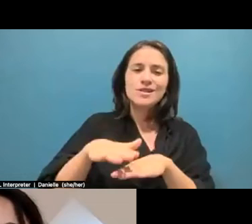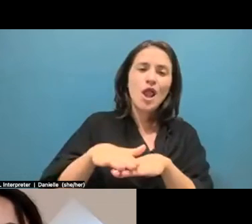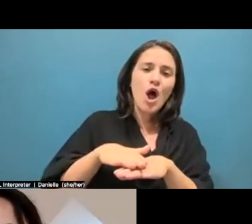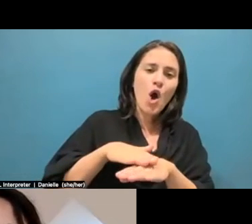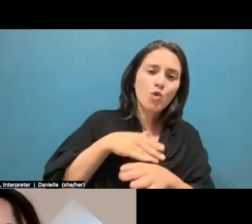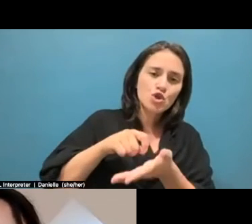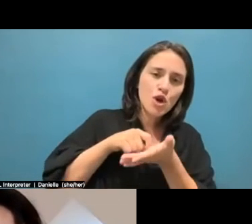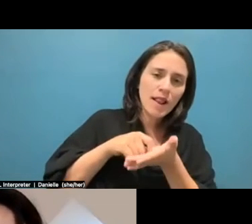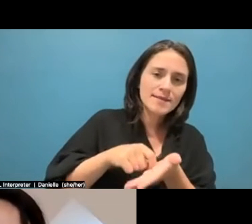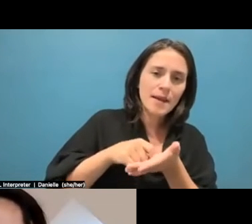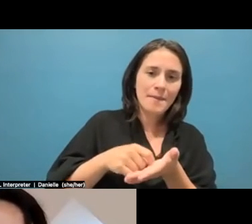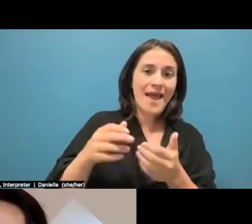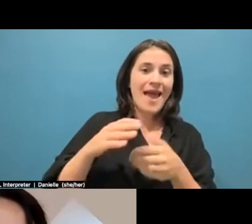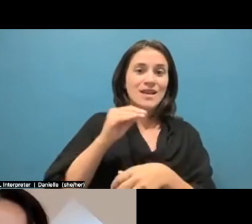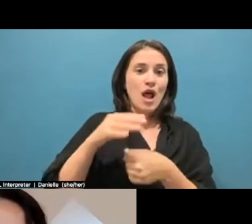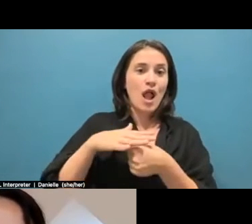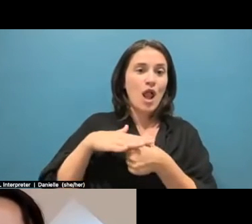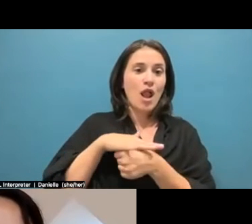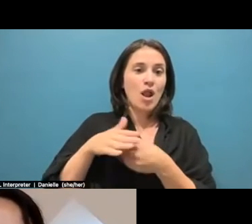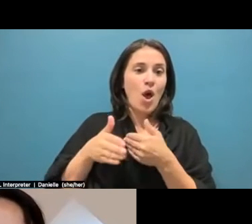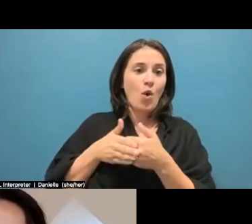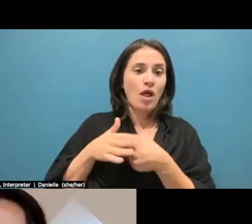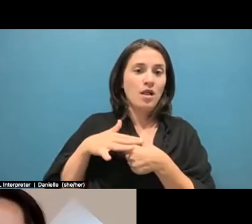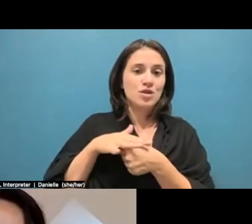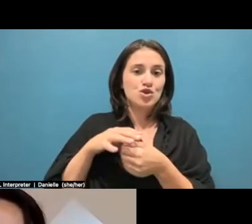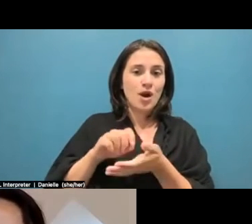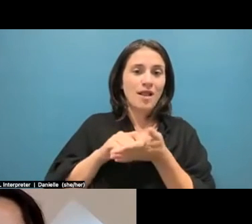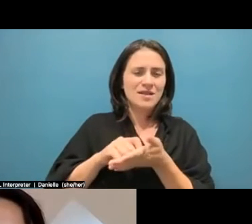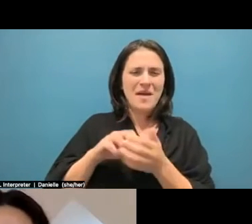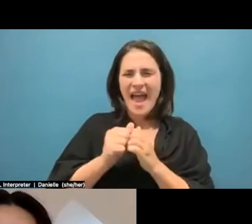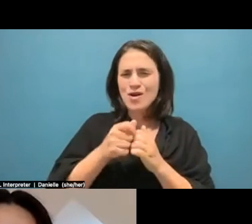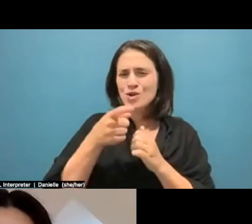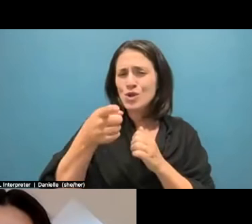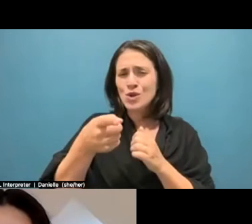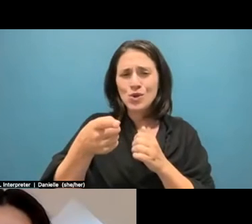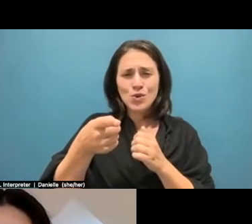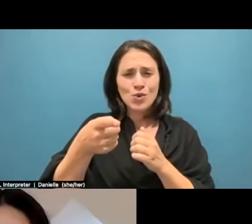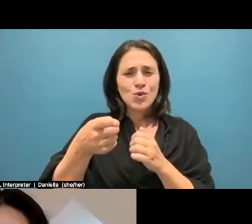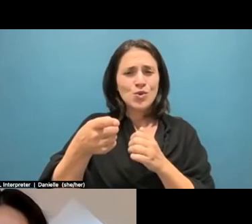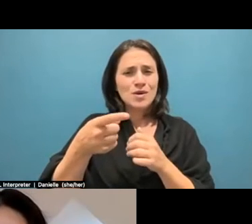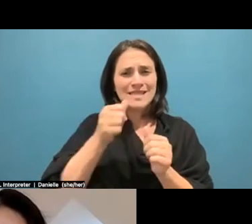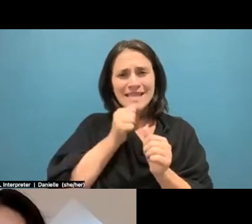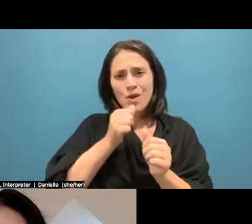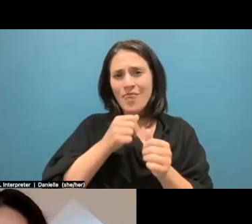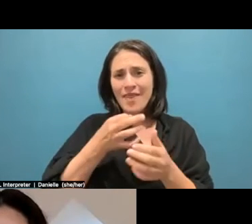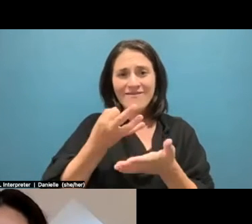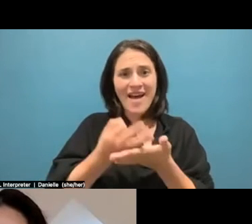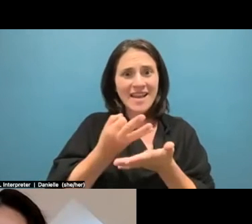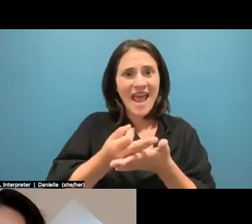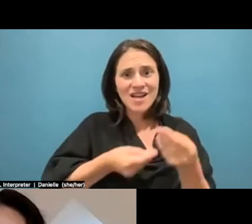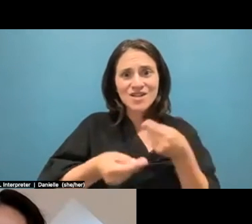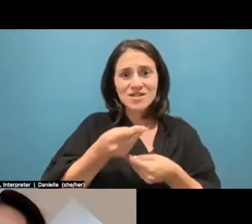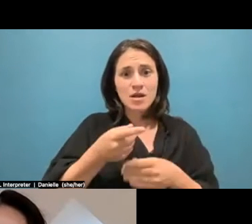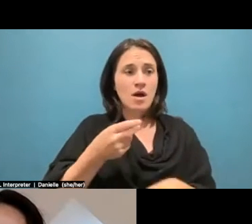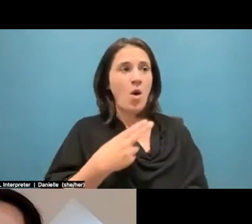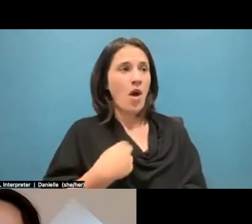But I also understand that journalists have to eat. How do you handle the economics of spending a lot of time on a story? Oh, I don't handle the economics.